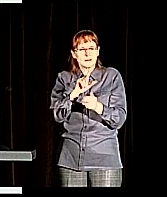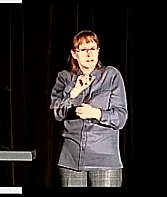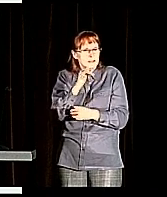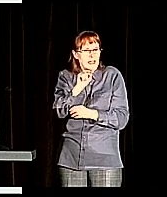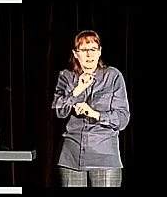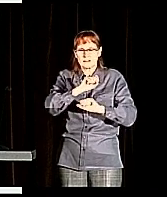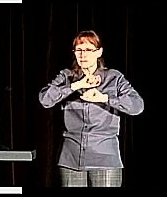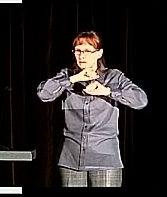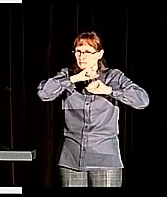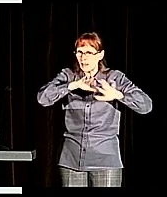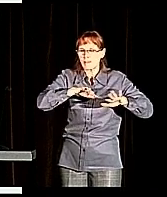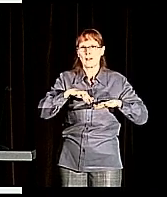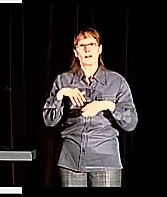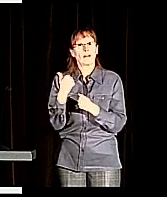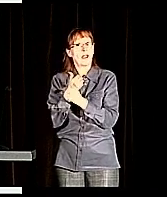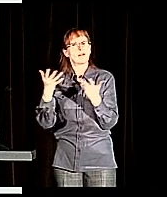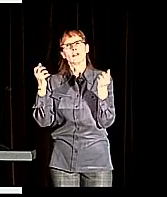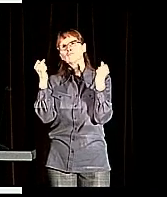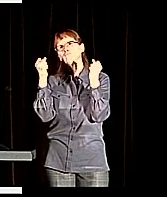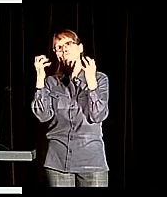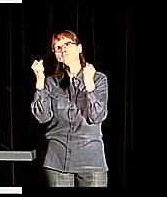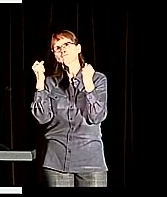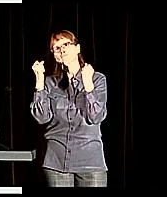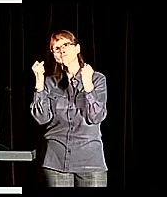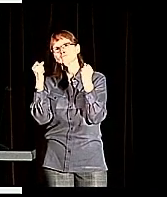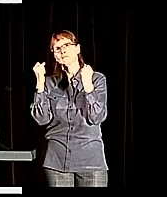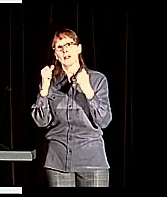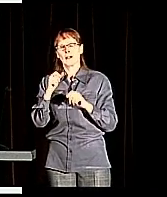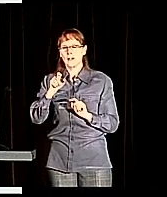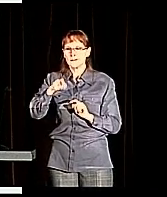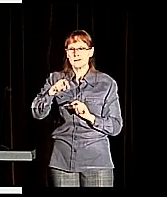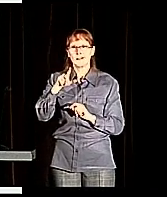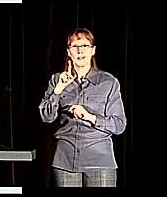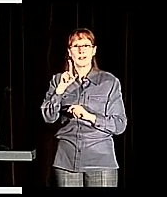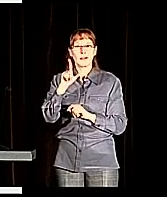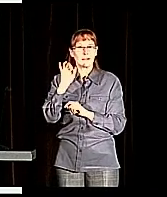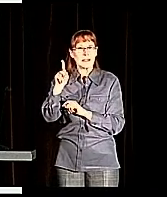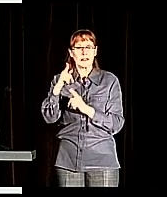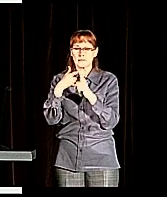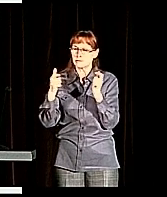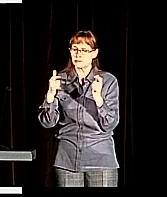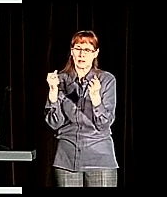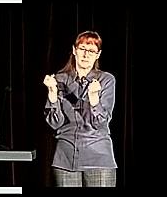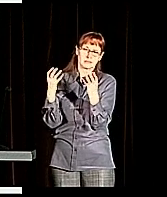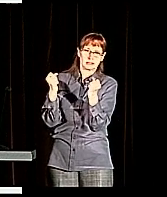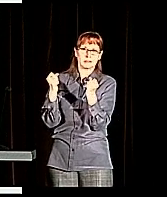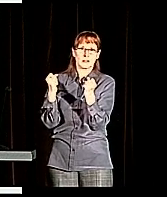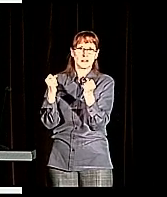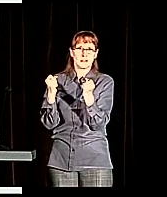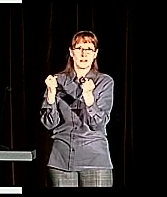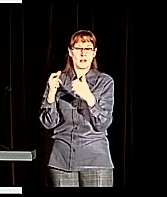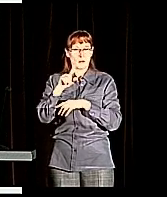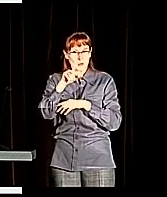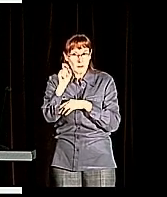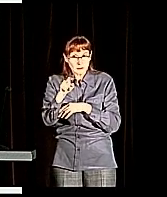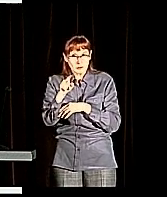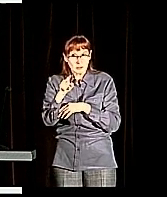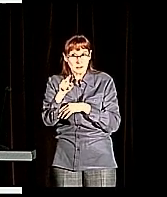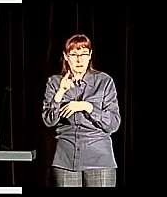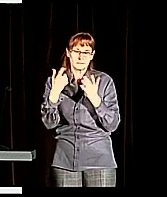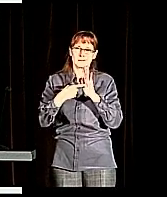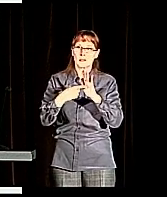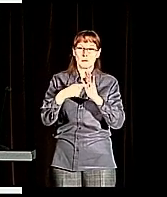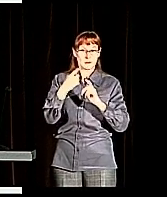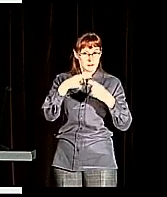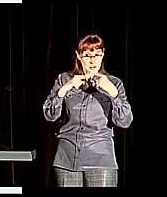in ASL. You can see that one of the things we had to do was we had to, do we have each of the links play when it